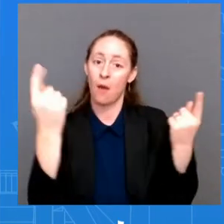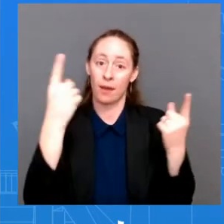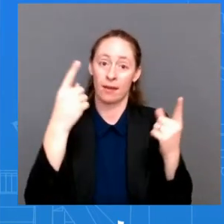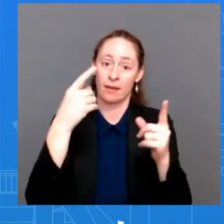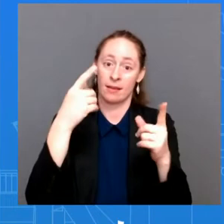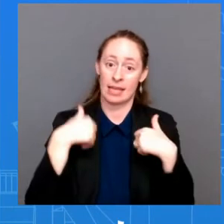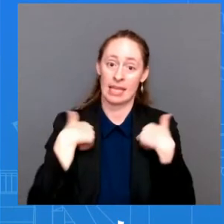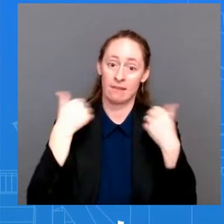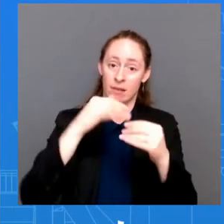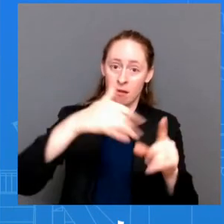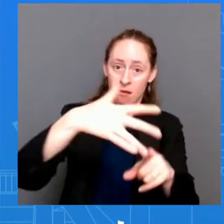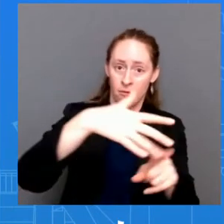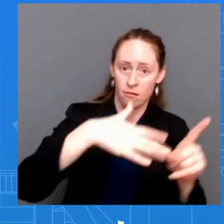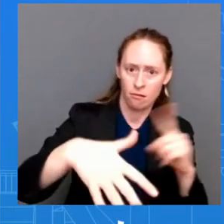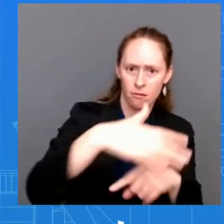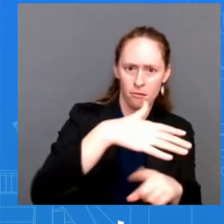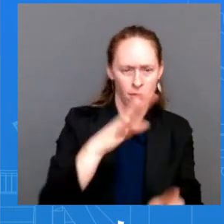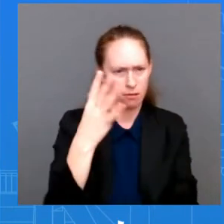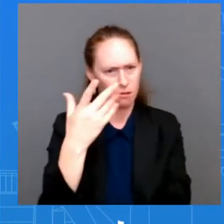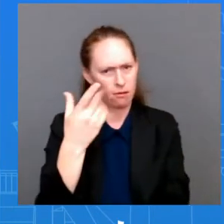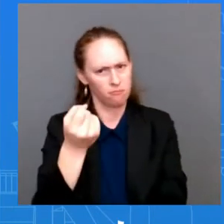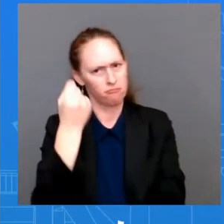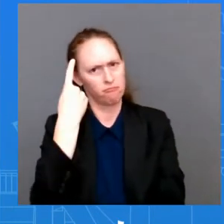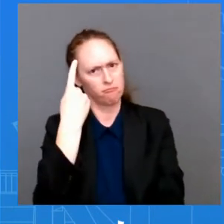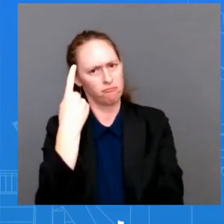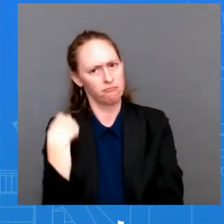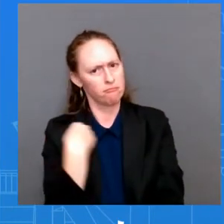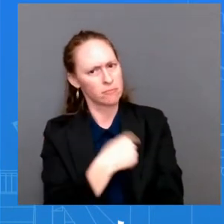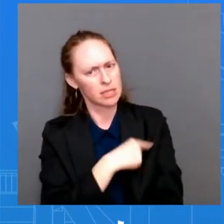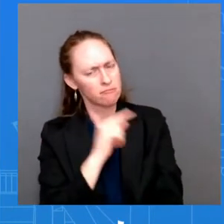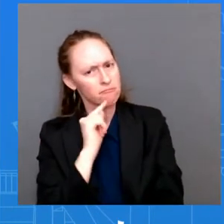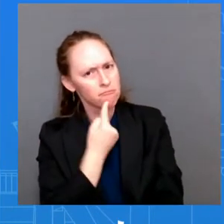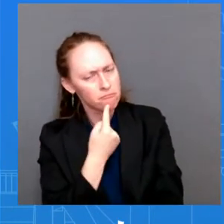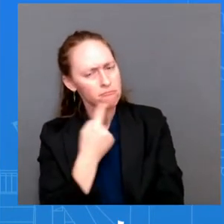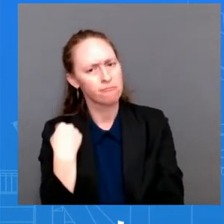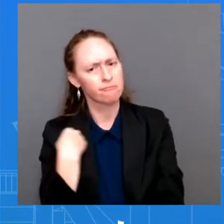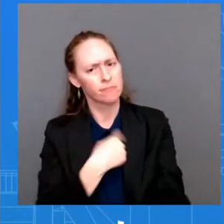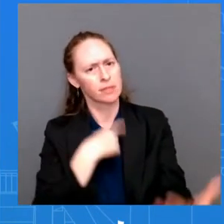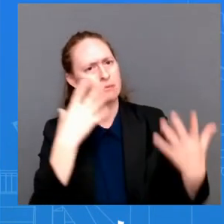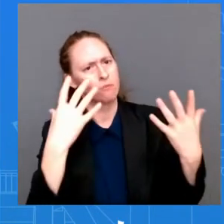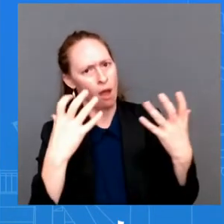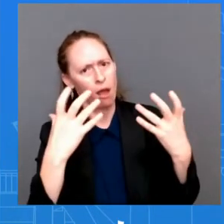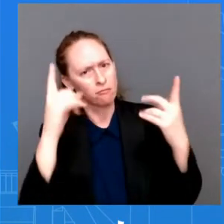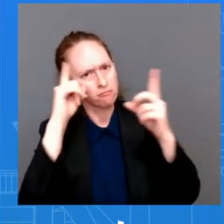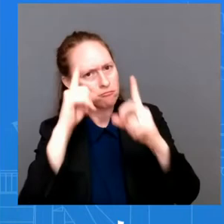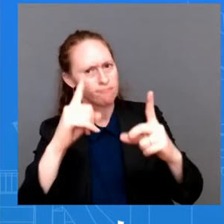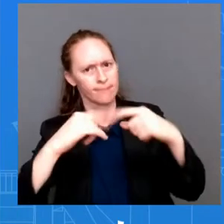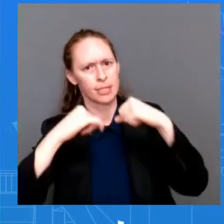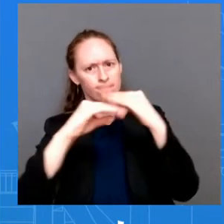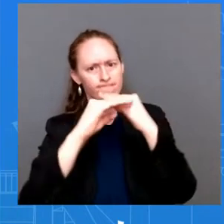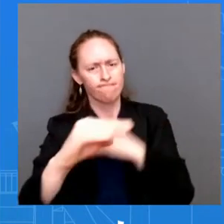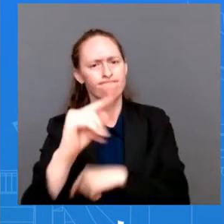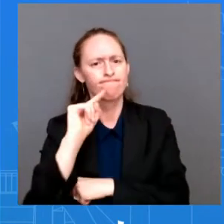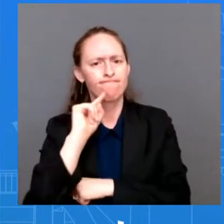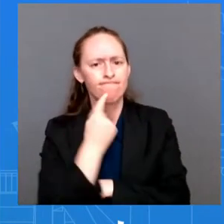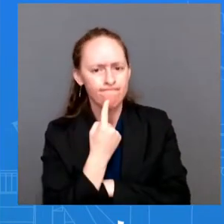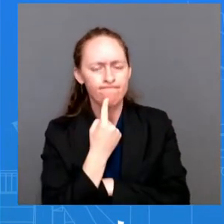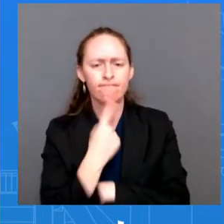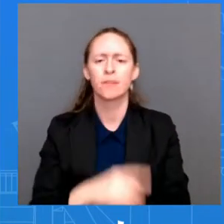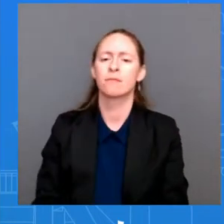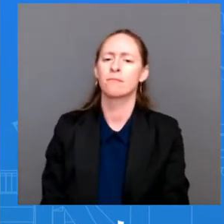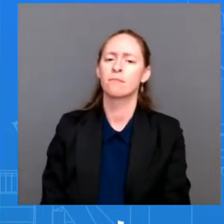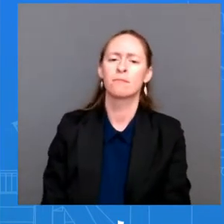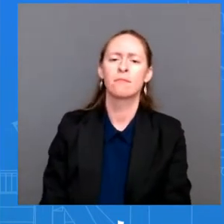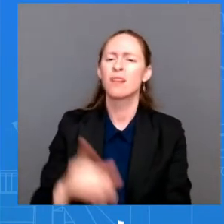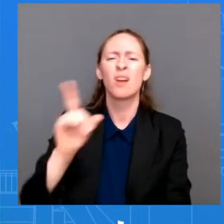our security commitments in the Indo-Pacific. And that's why we put it that way. There's no reason, Jeff, for this to, honestly, there's just no reason for